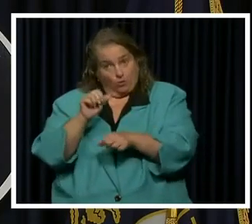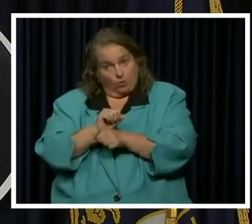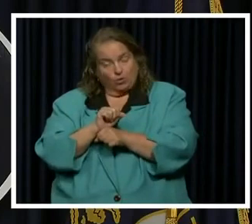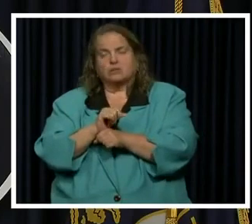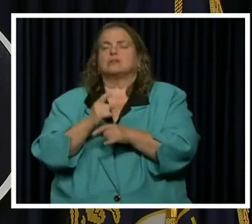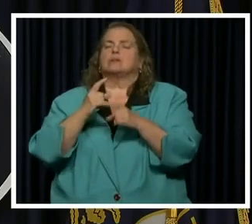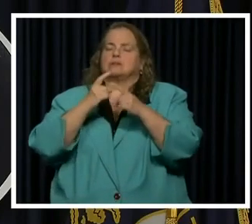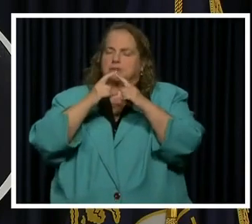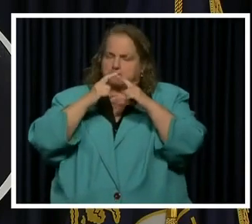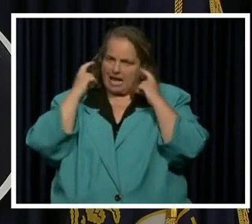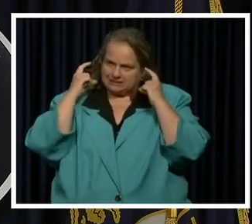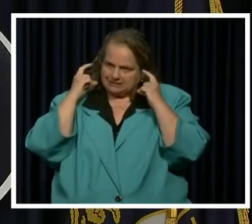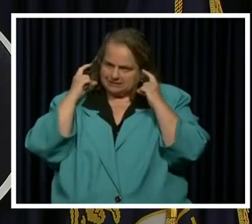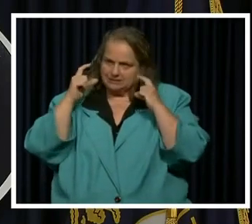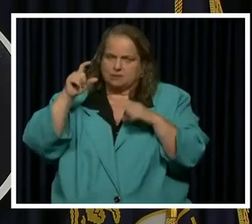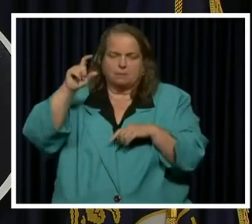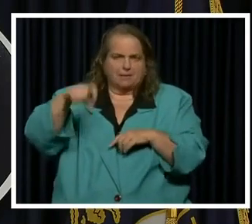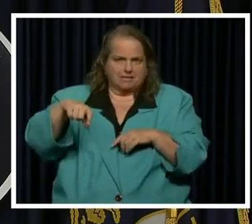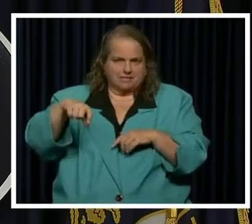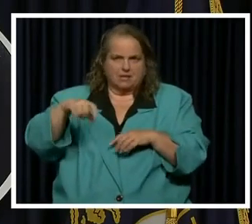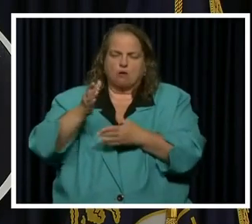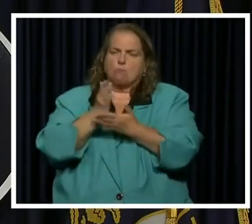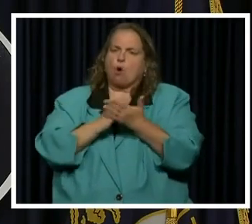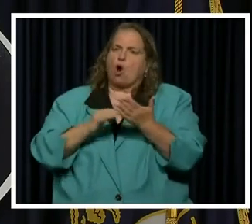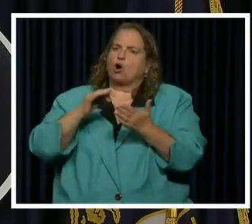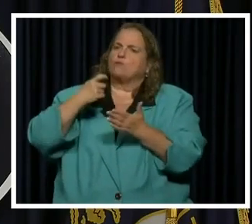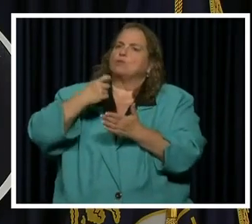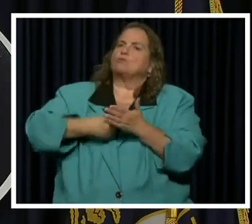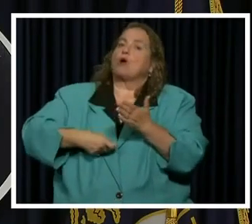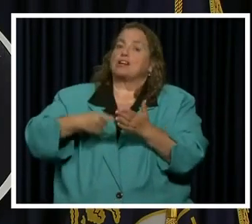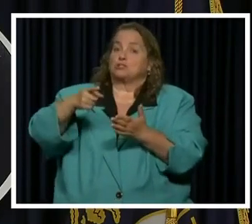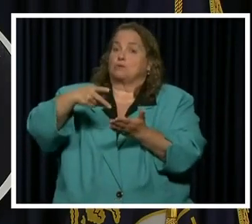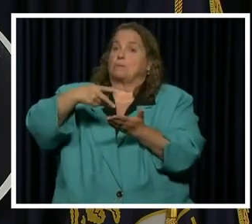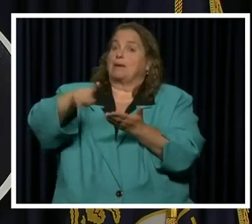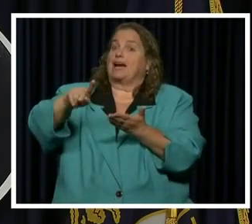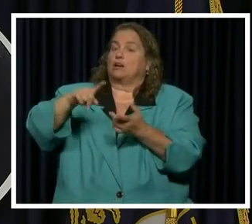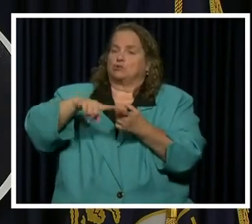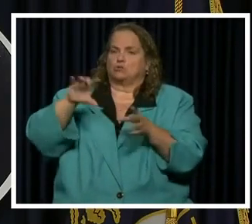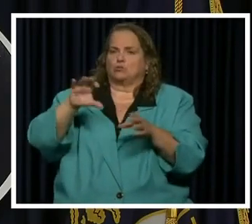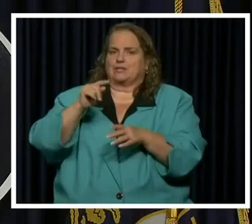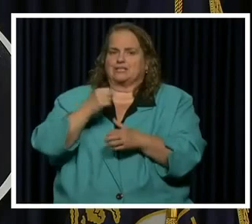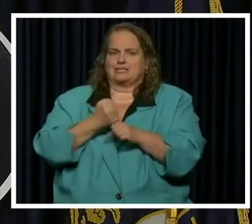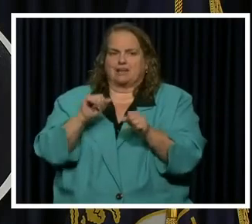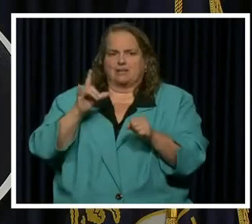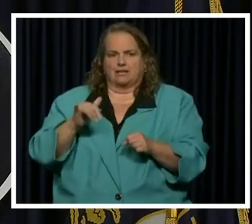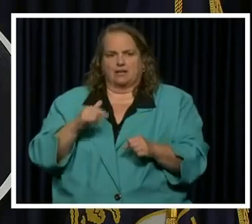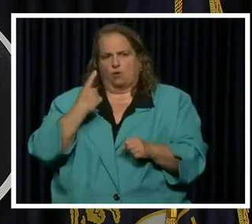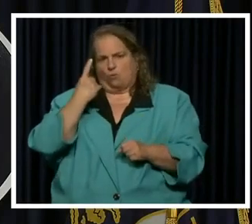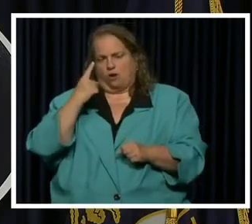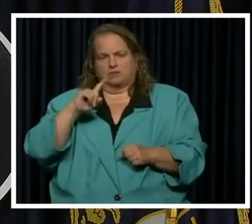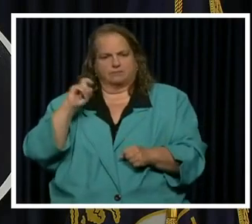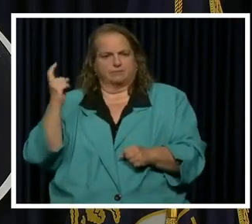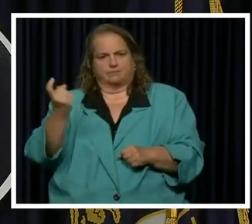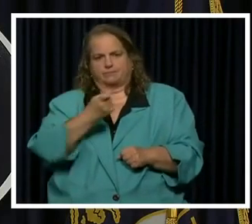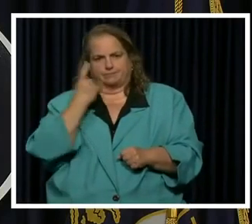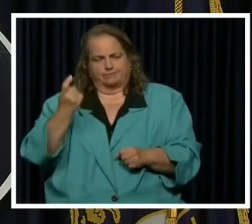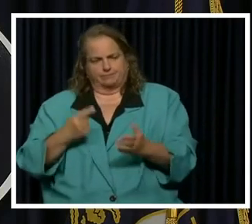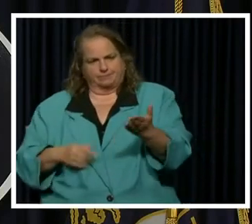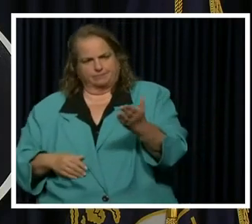So this is part of the price that we need to pay to make sure we can do it safely. All right, let's do one lightning round. Lawrence